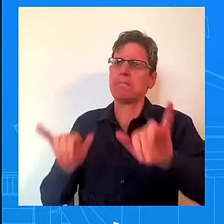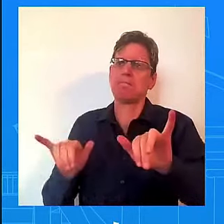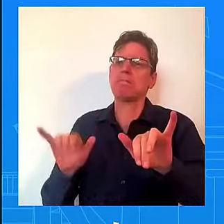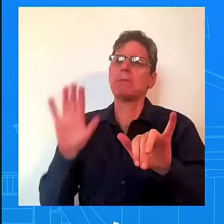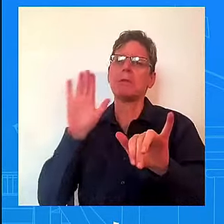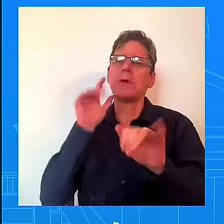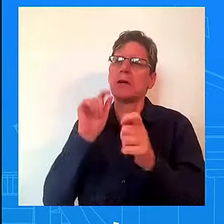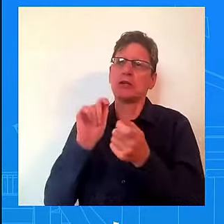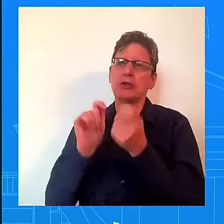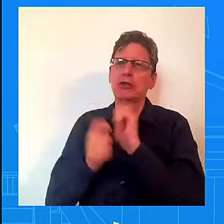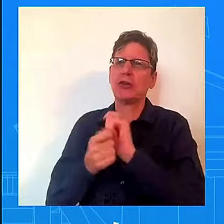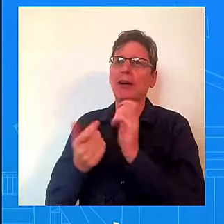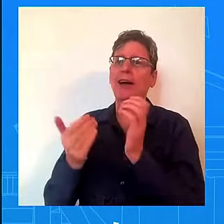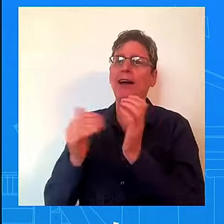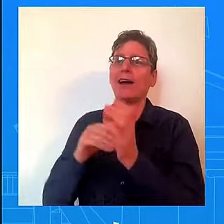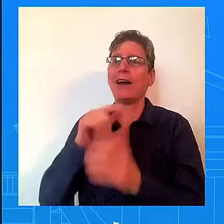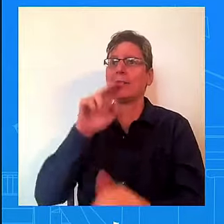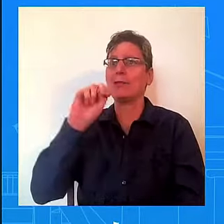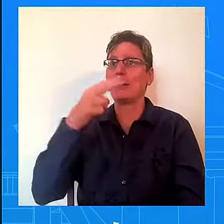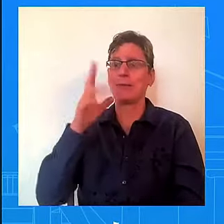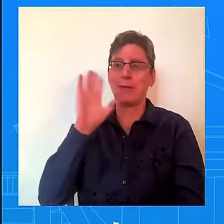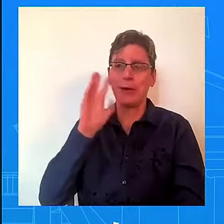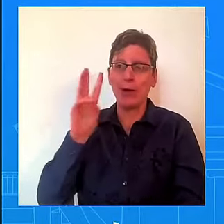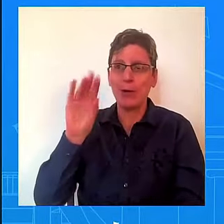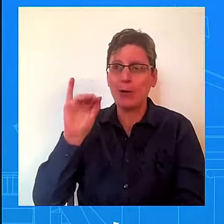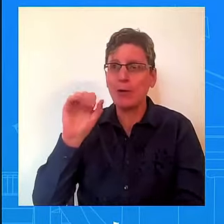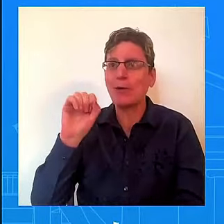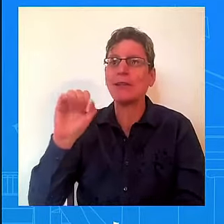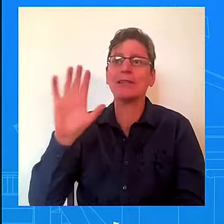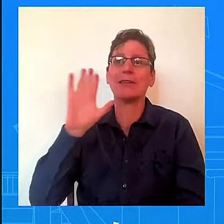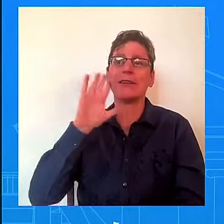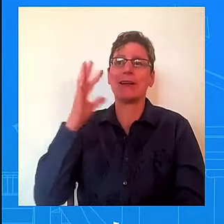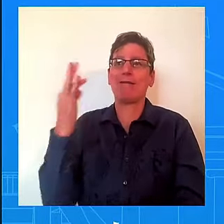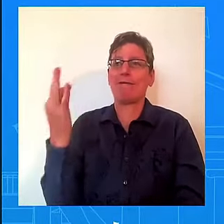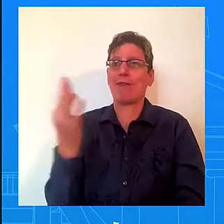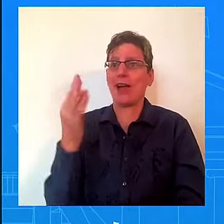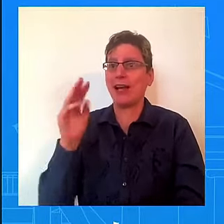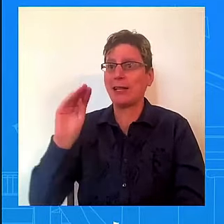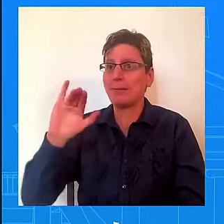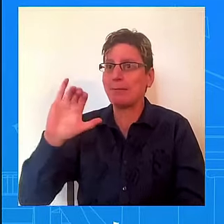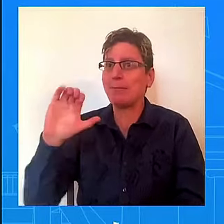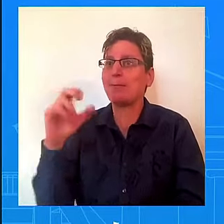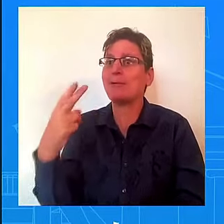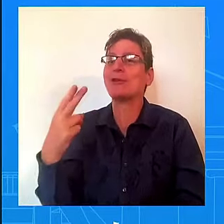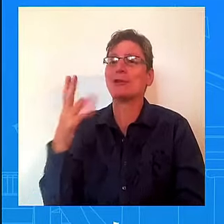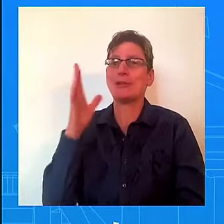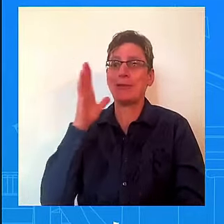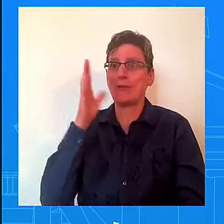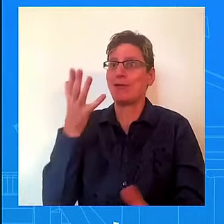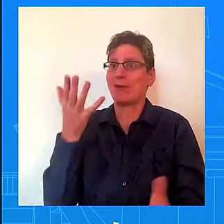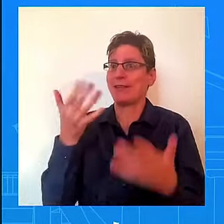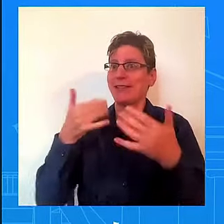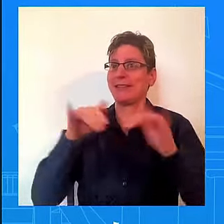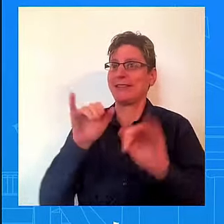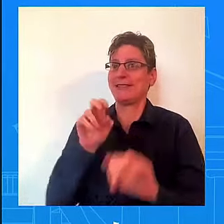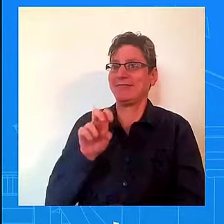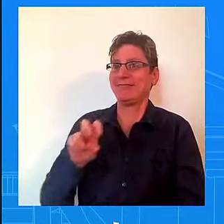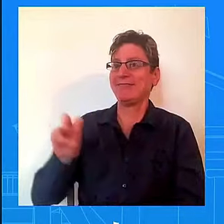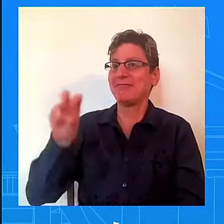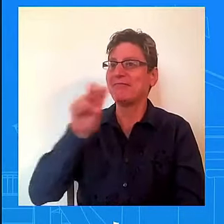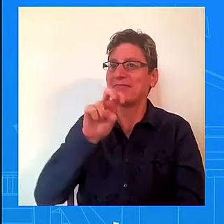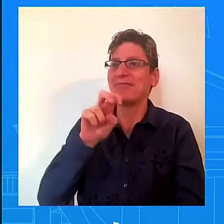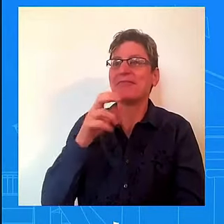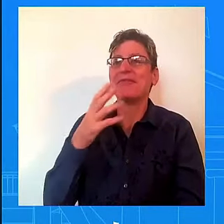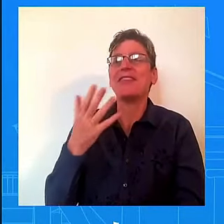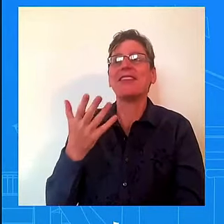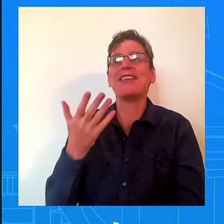be in Michigan on Friday. We just got back to your point in your question when he was answering – when he was making – answering question or making